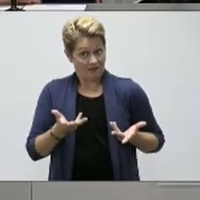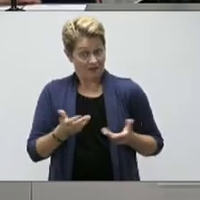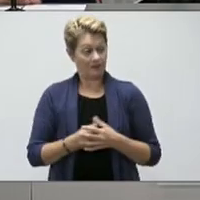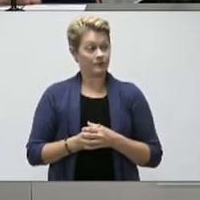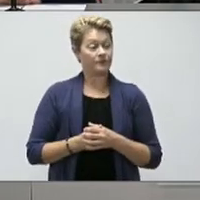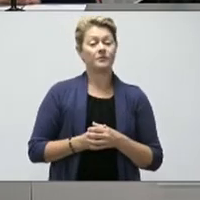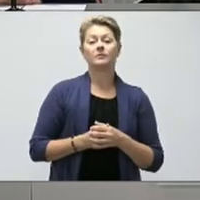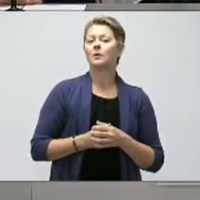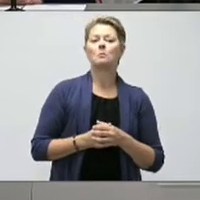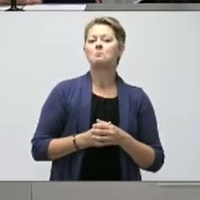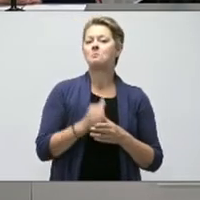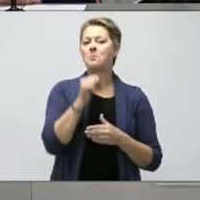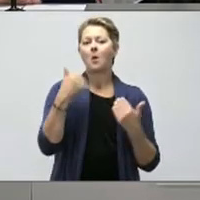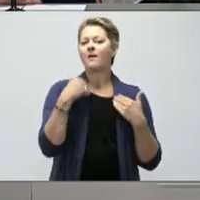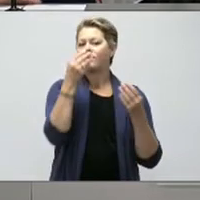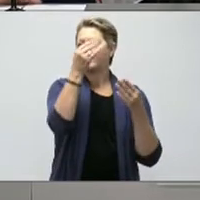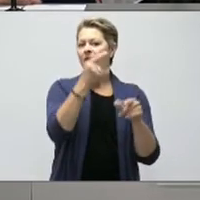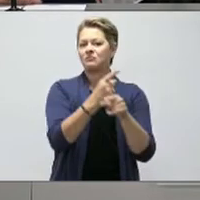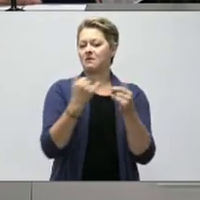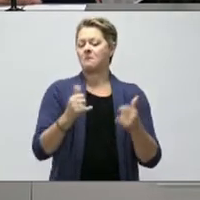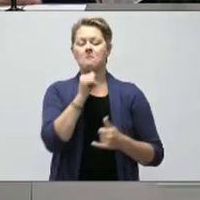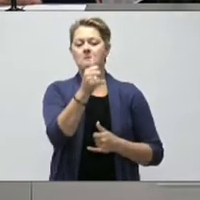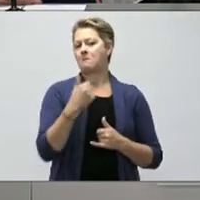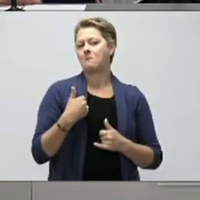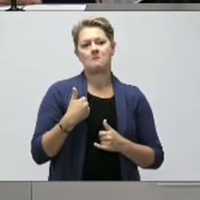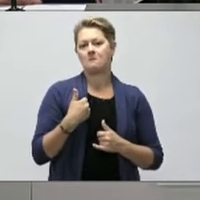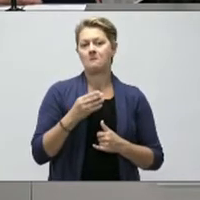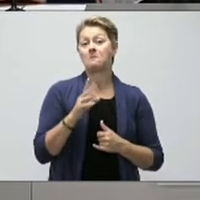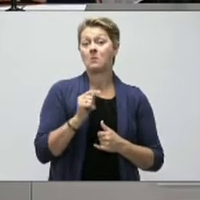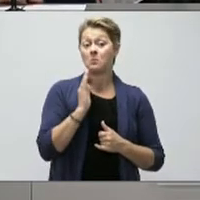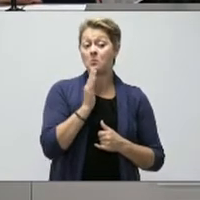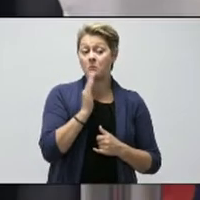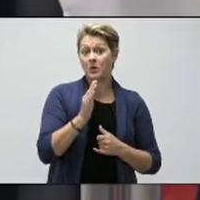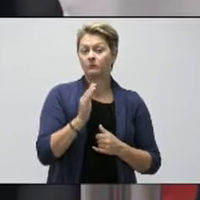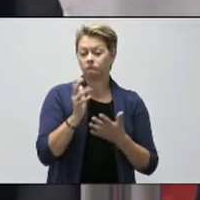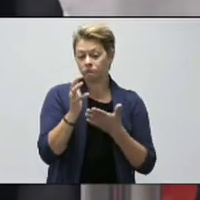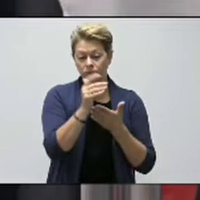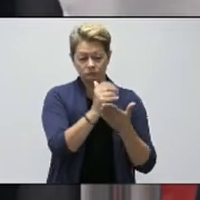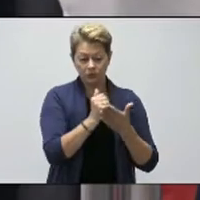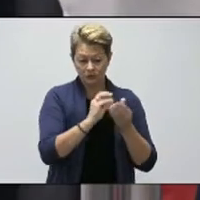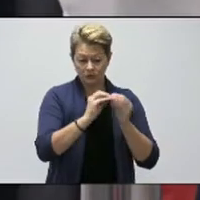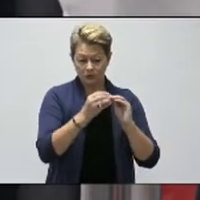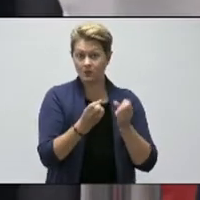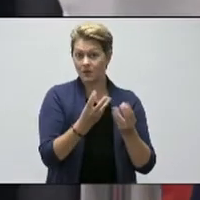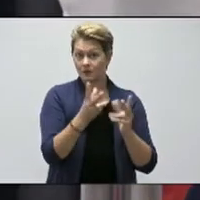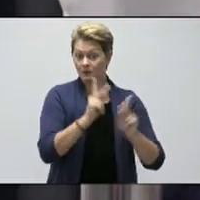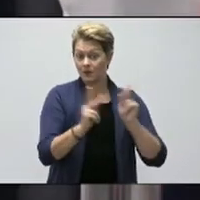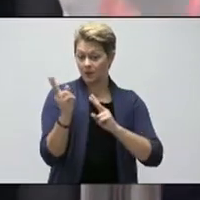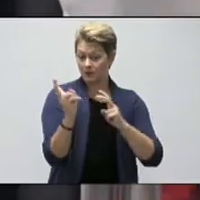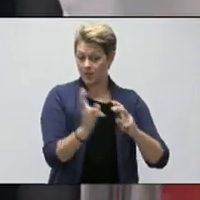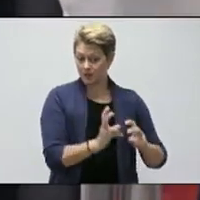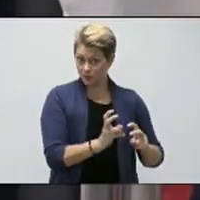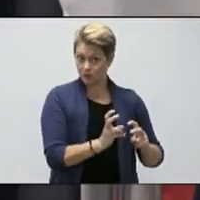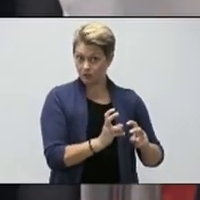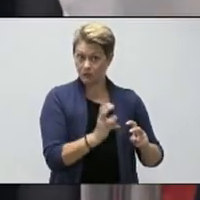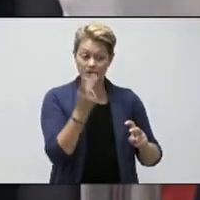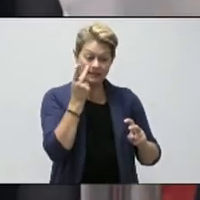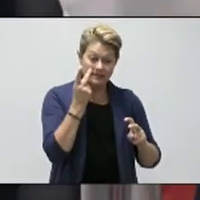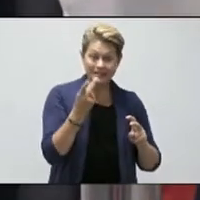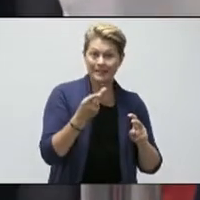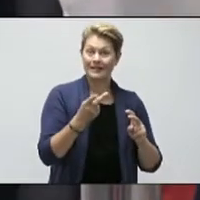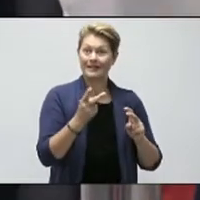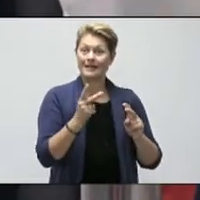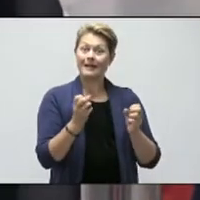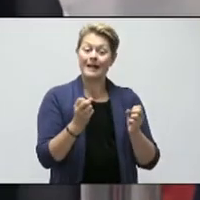To my knowledge, we don't have that information at the moment, but we'll certainly get that and look at how the volumes progress, as